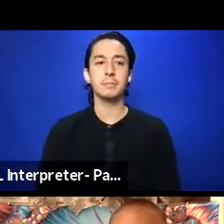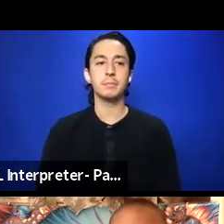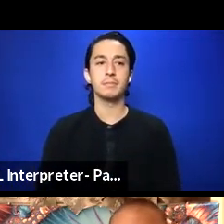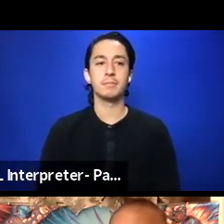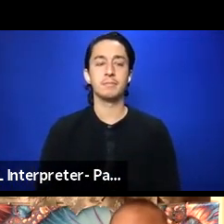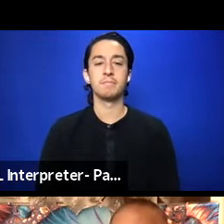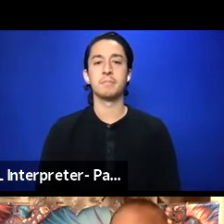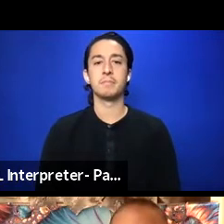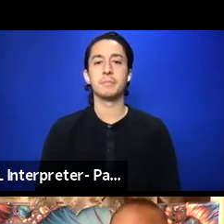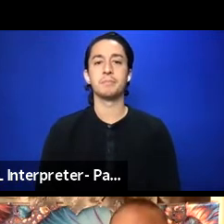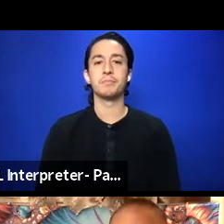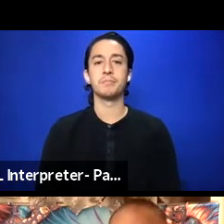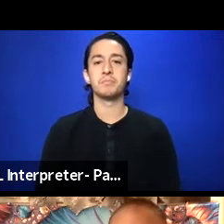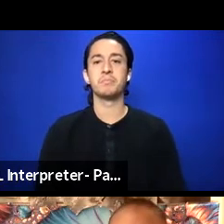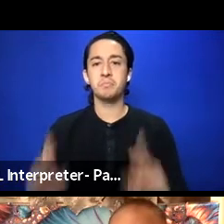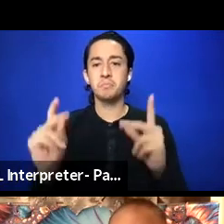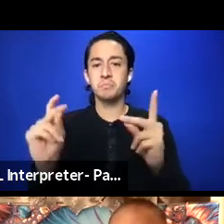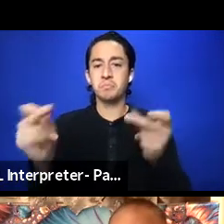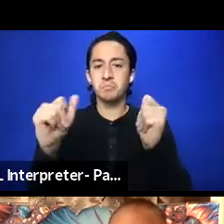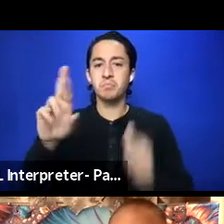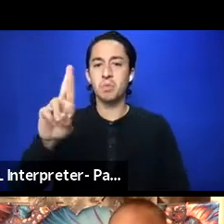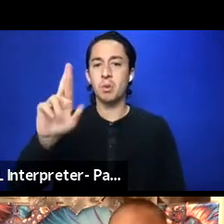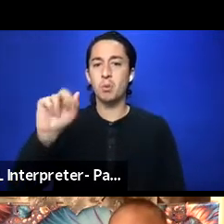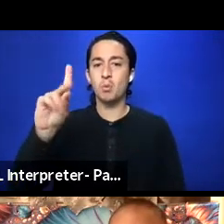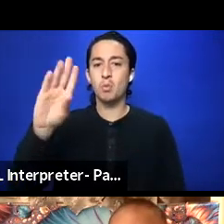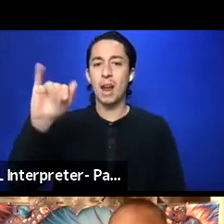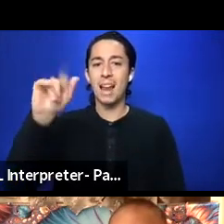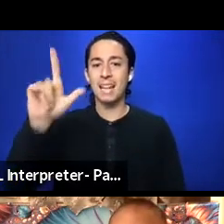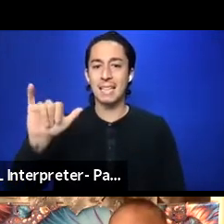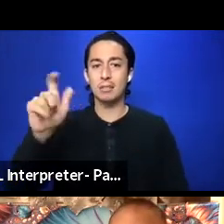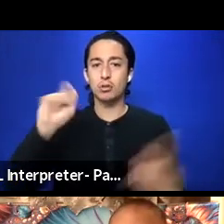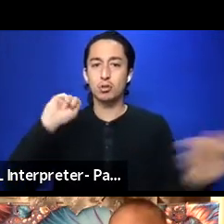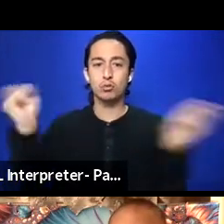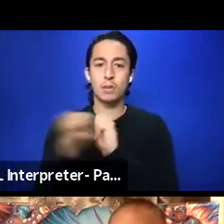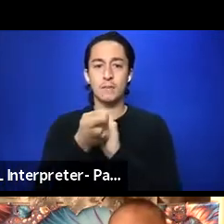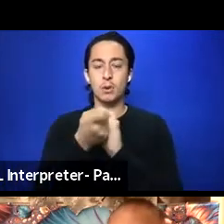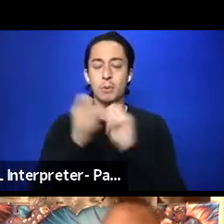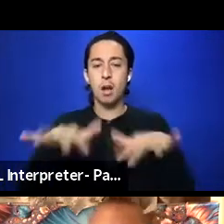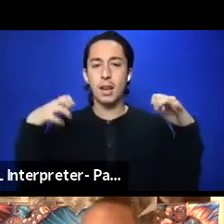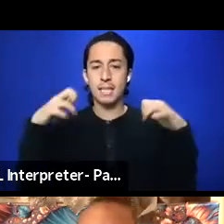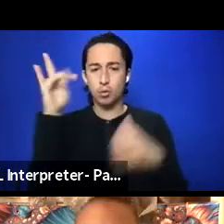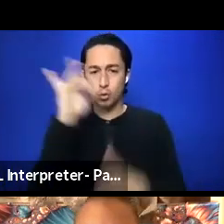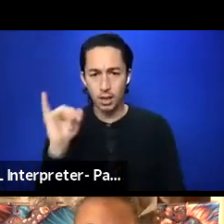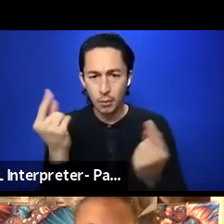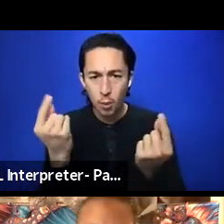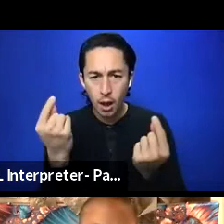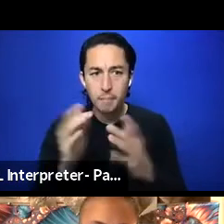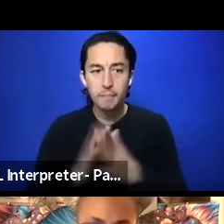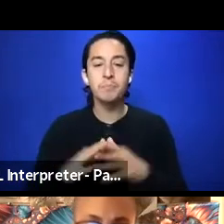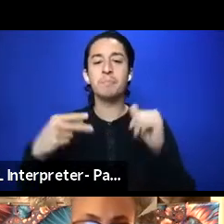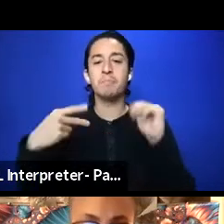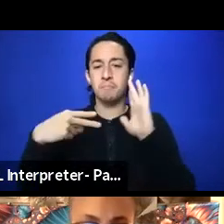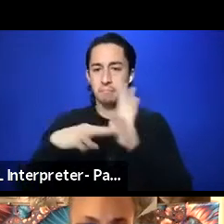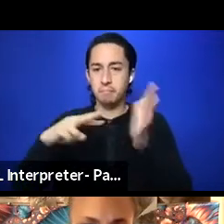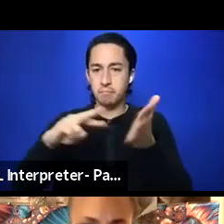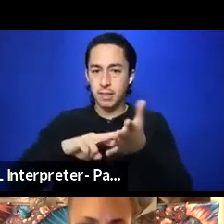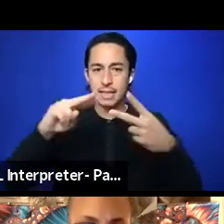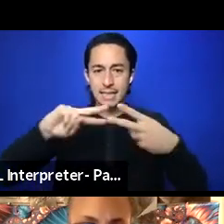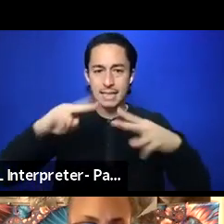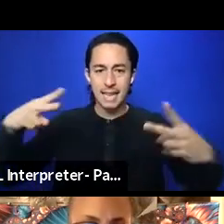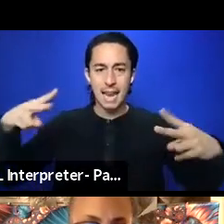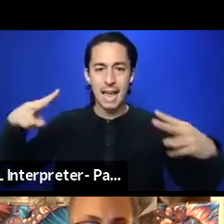What does a radically transformed audience look like? I know that radical means the very DNA of audience in American theater.